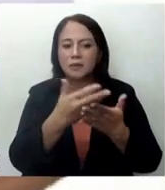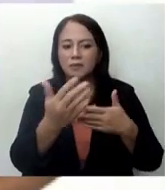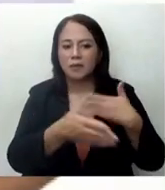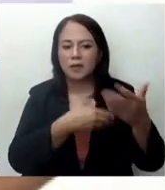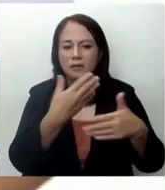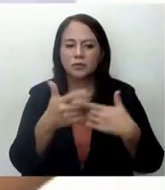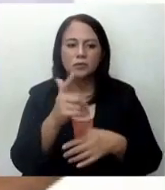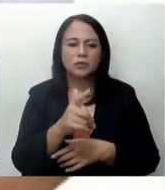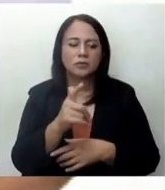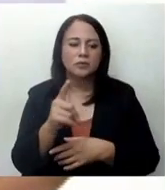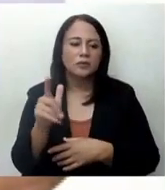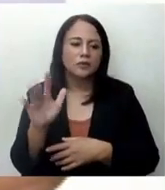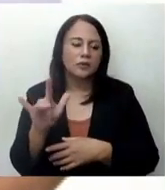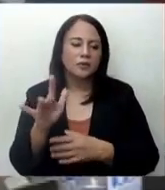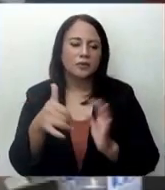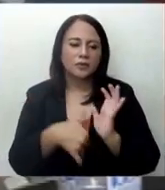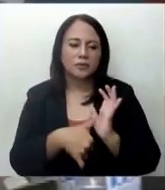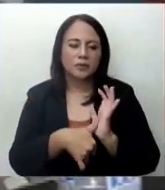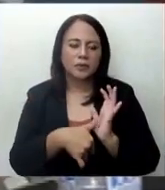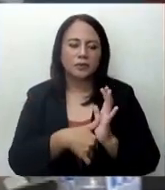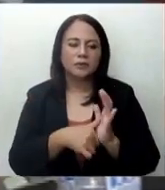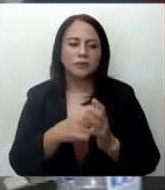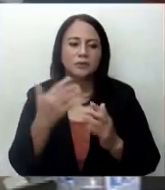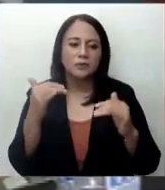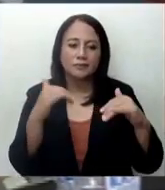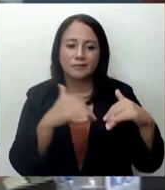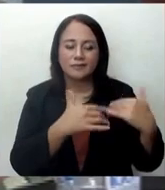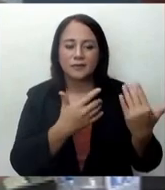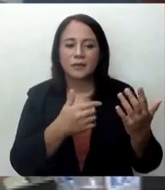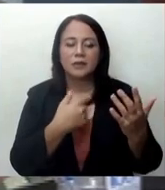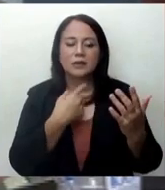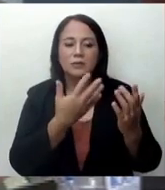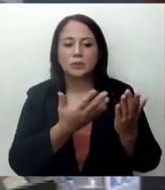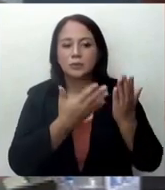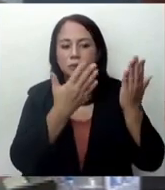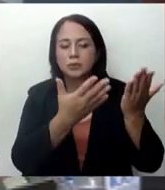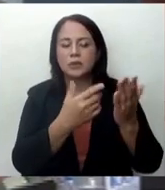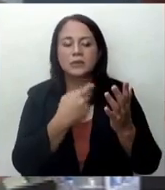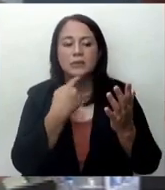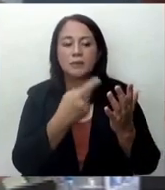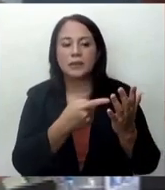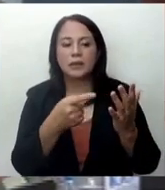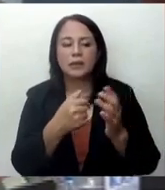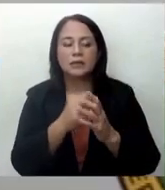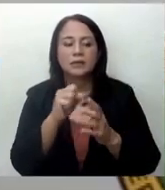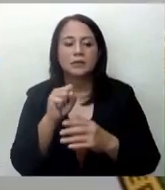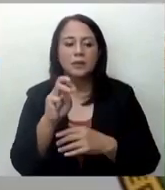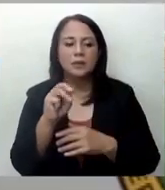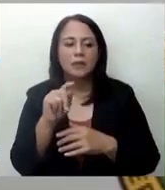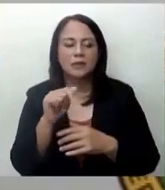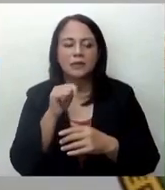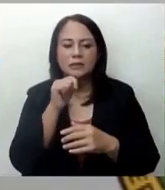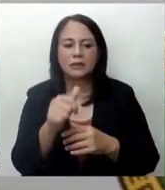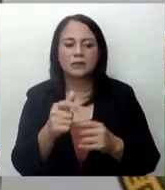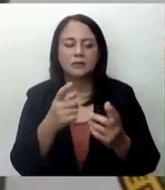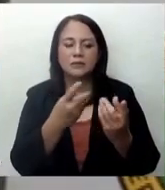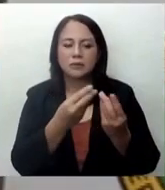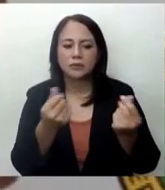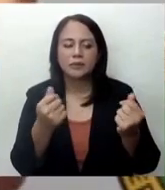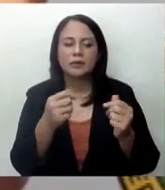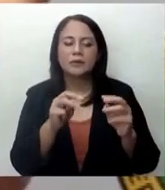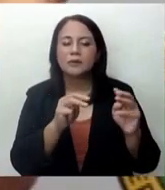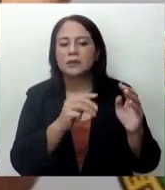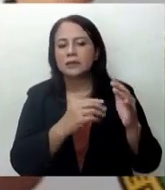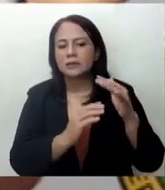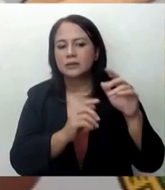2025 election. In the first hearing on the petition today, petitioners alleged that Smartmatic was not able to meet minimum standards as